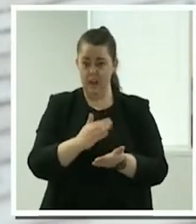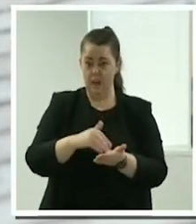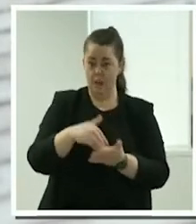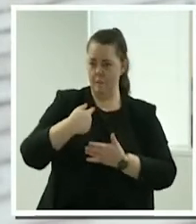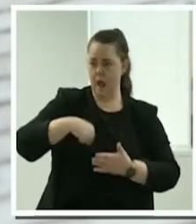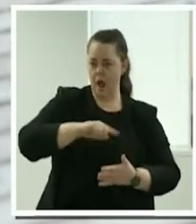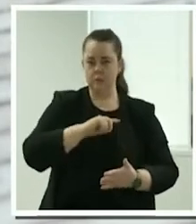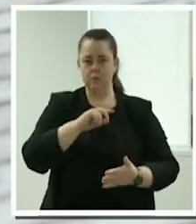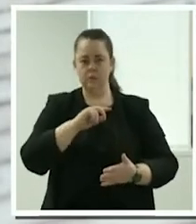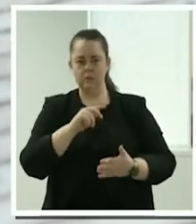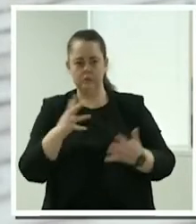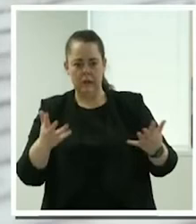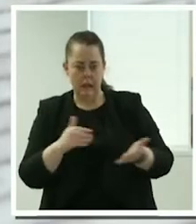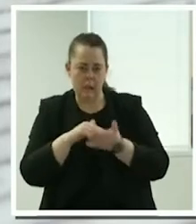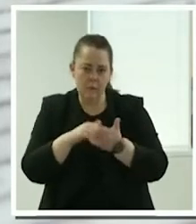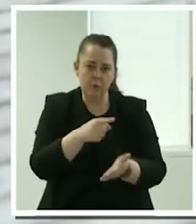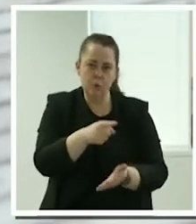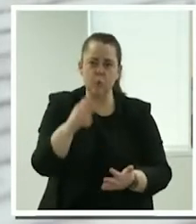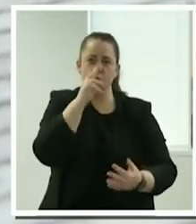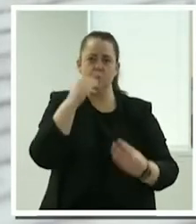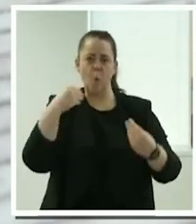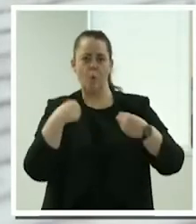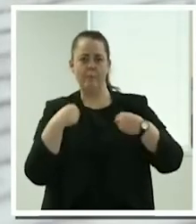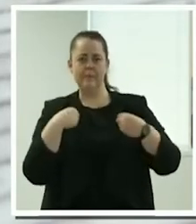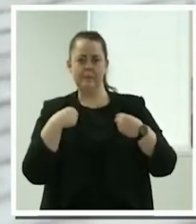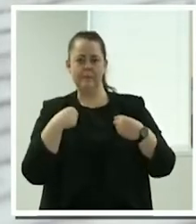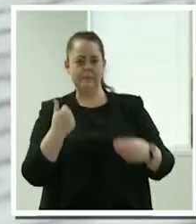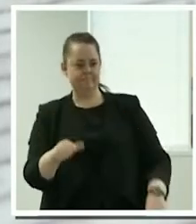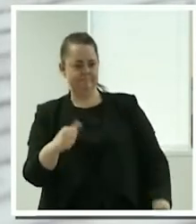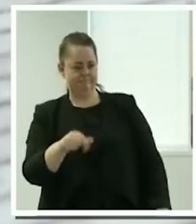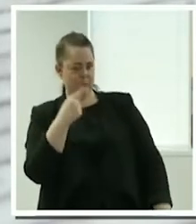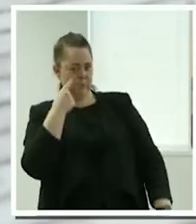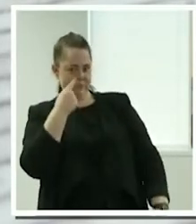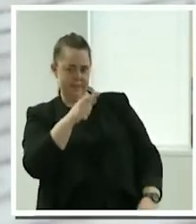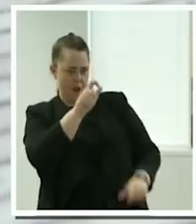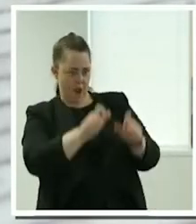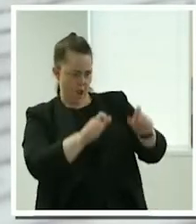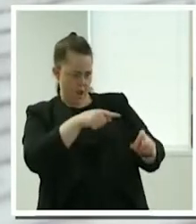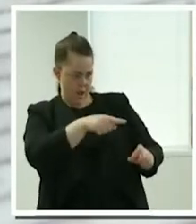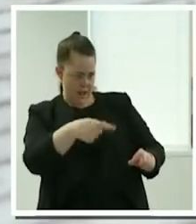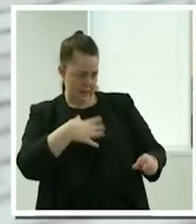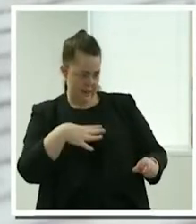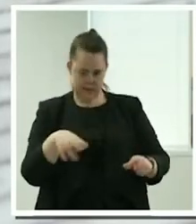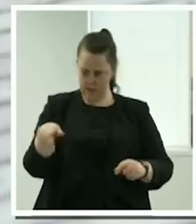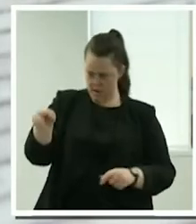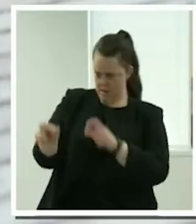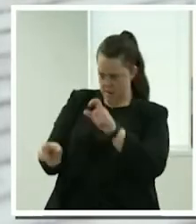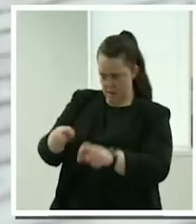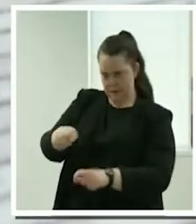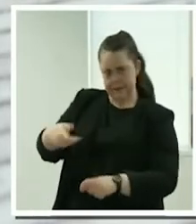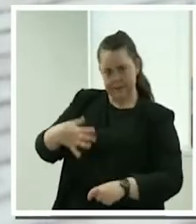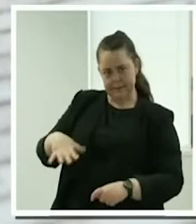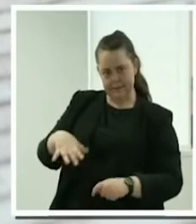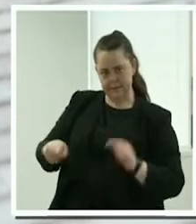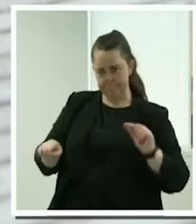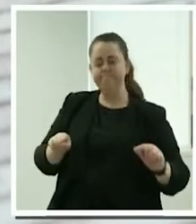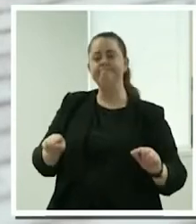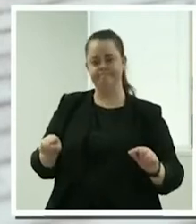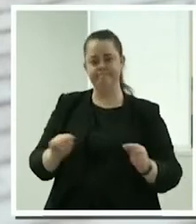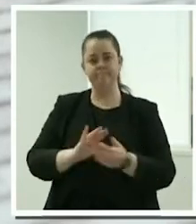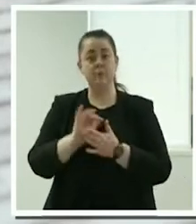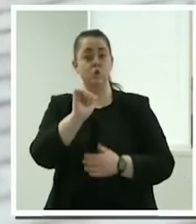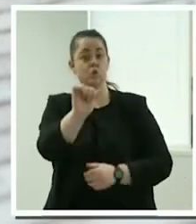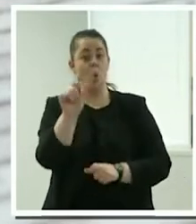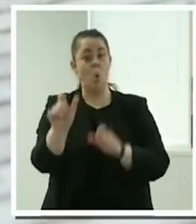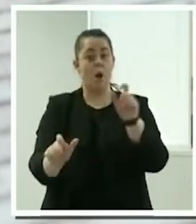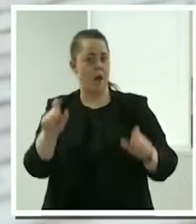they are able to respond flexibly to what they see their clients are needing in their communities. And your clients will truly value that.